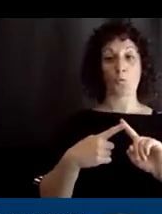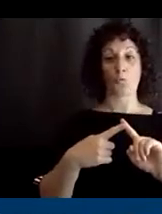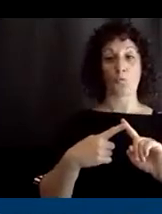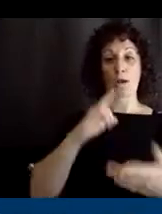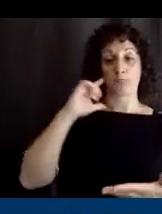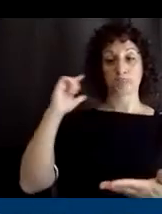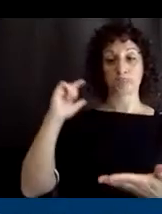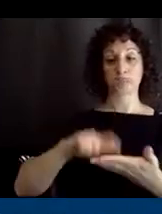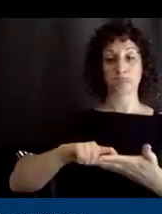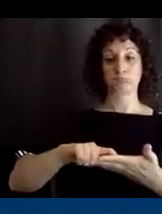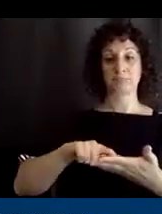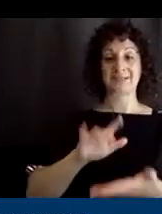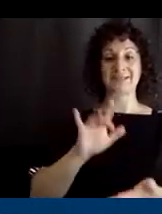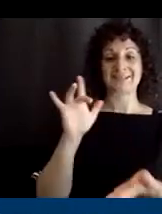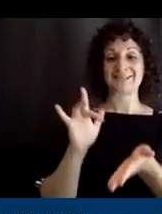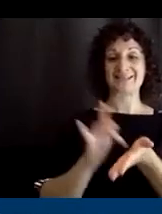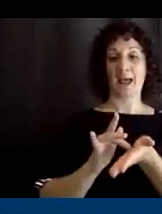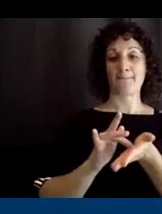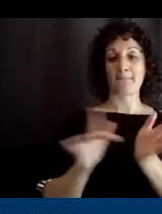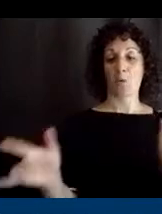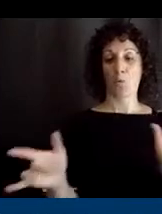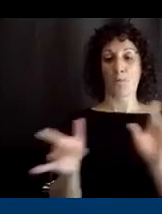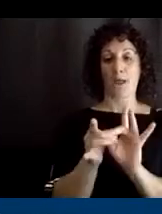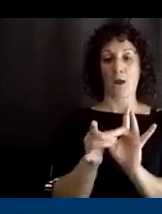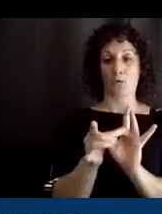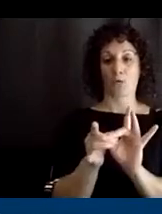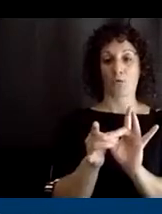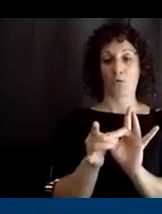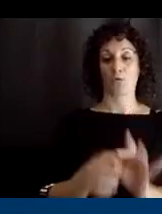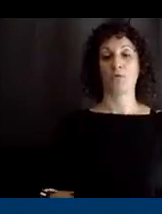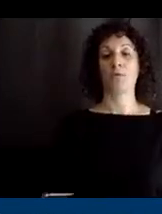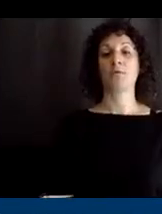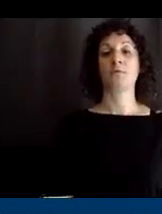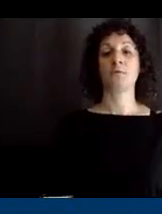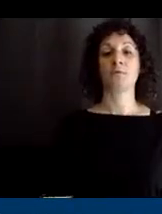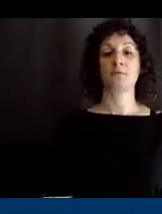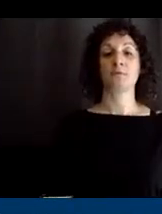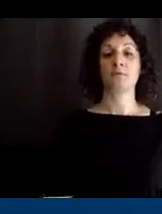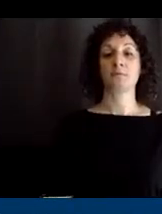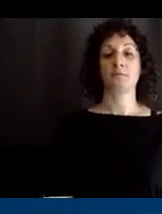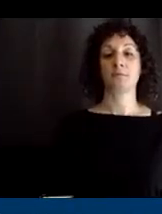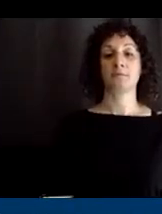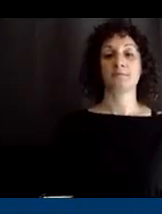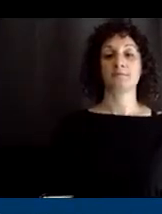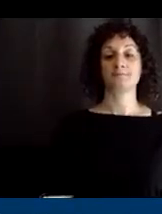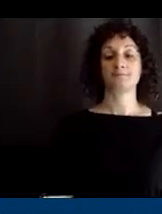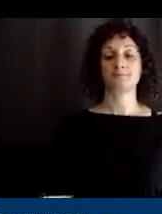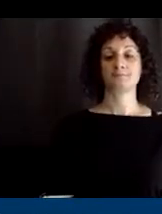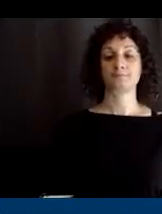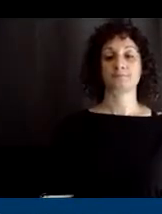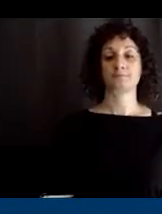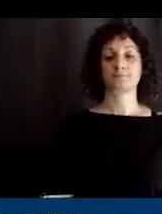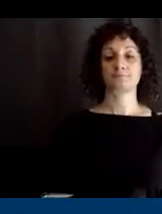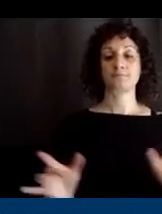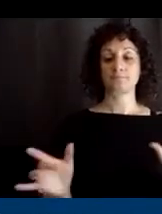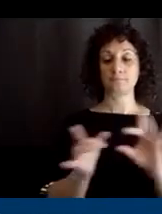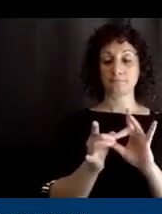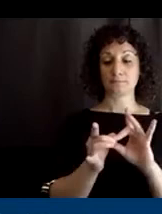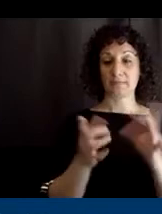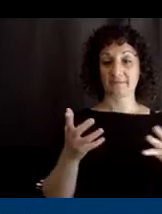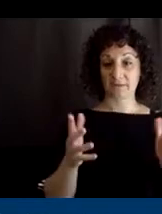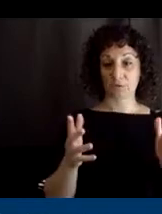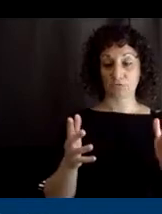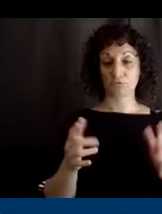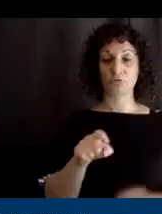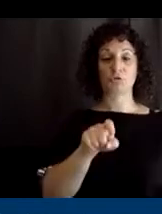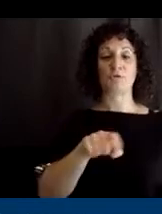tap on it so it begins pairing the Bluetooth switch with the iPad. Once the Bluetooth is paired with your iPad, you will need